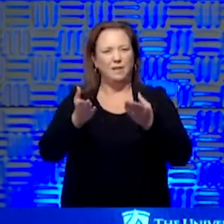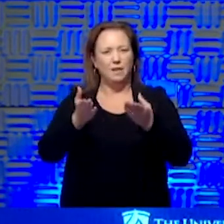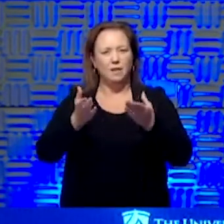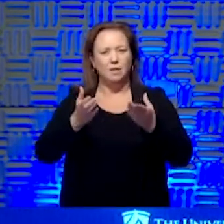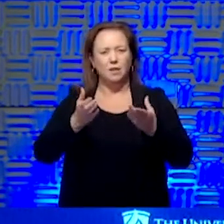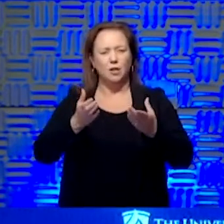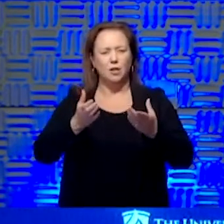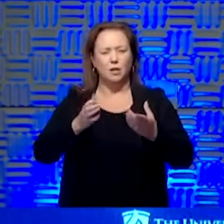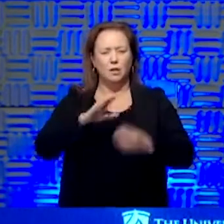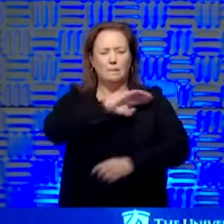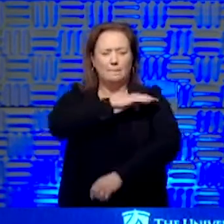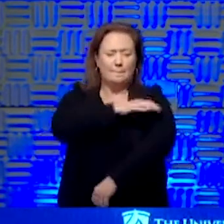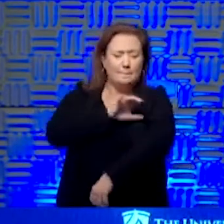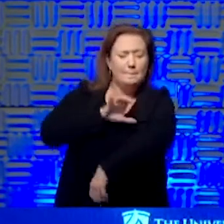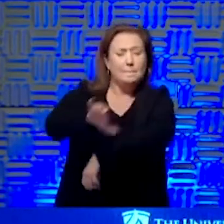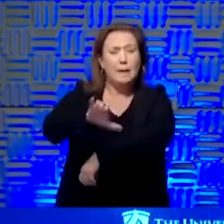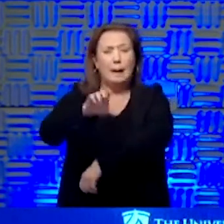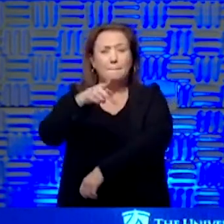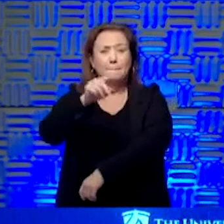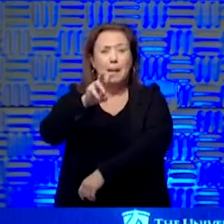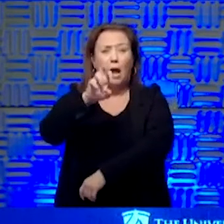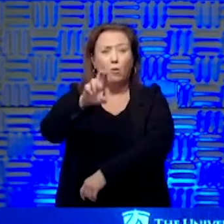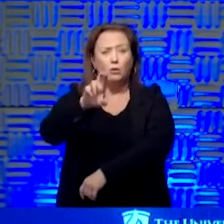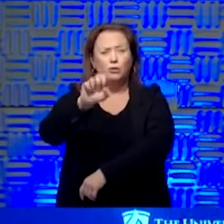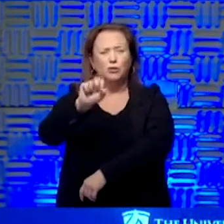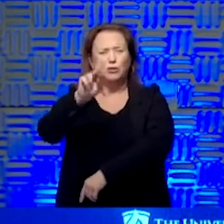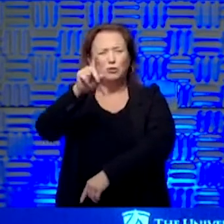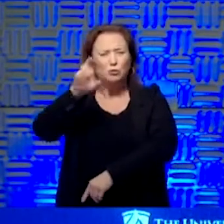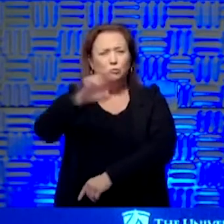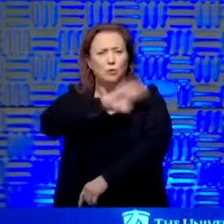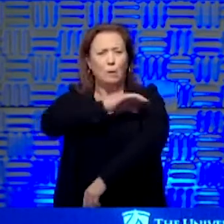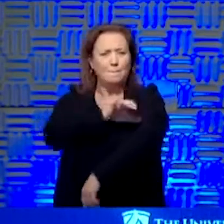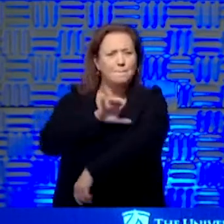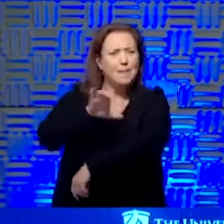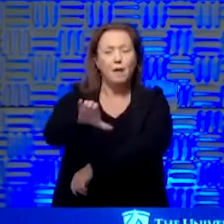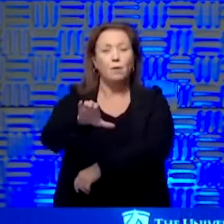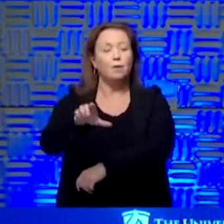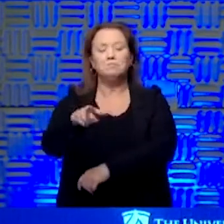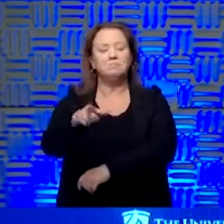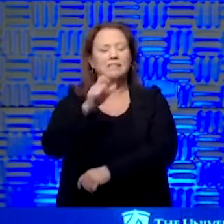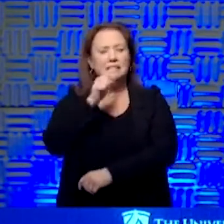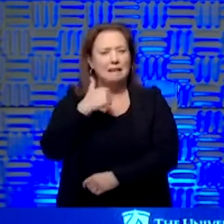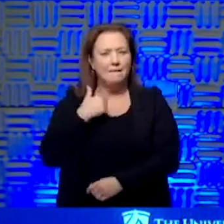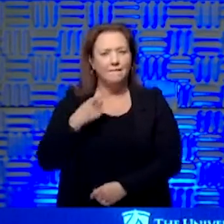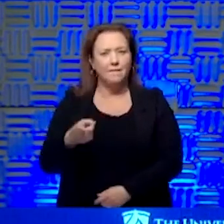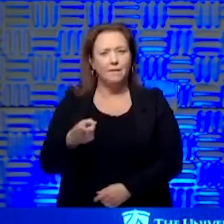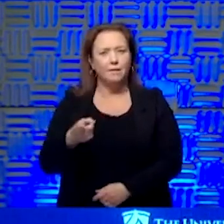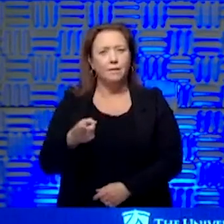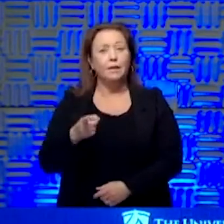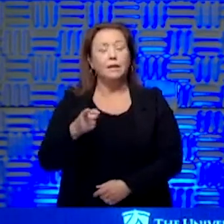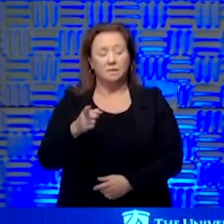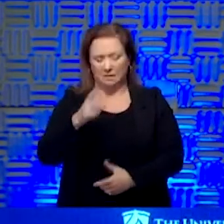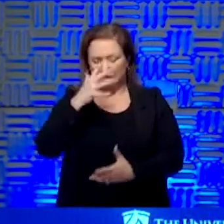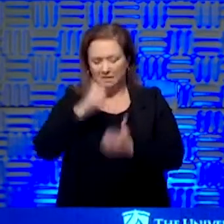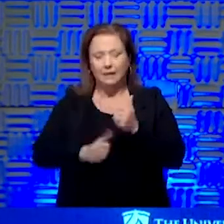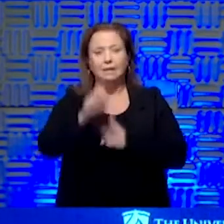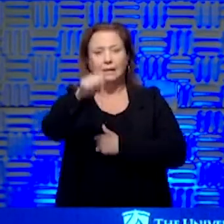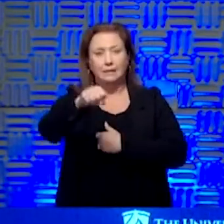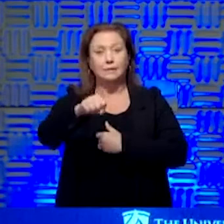but it doesn't have superpowers. It's mean. It can take your life.